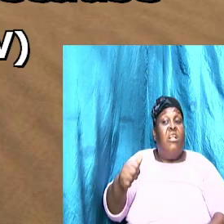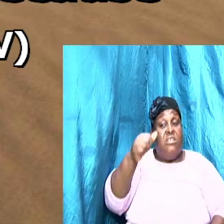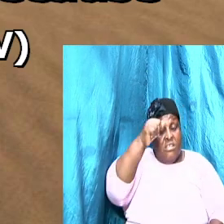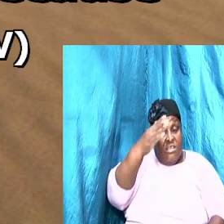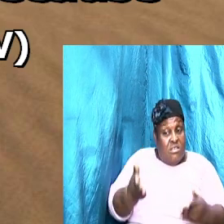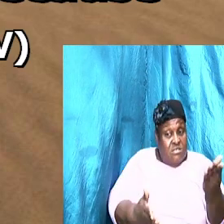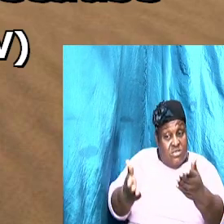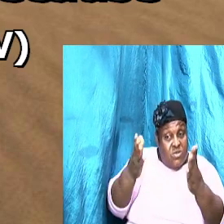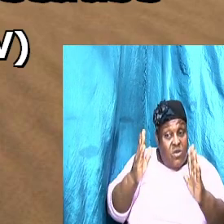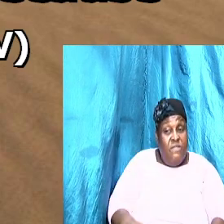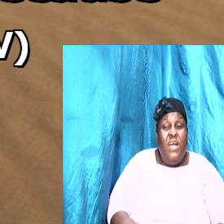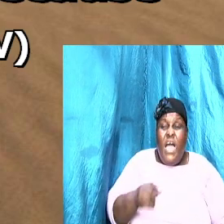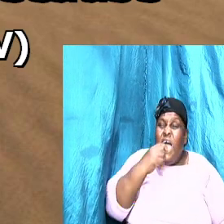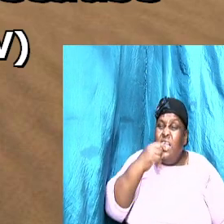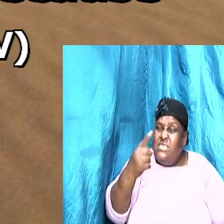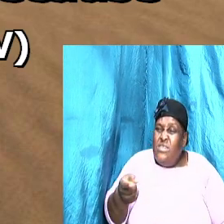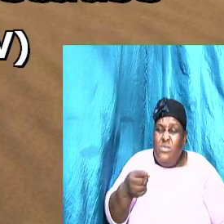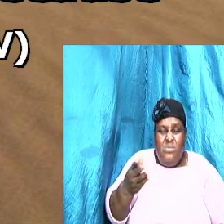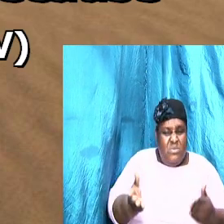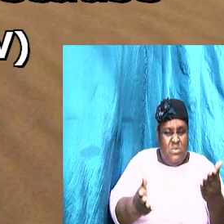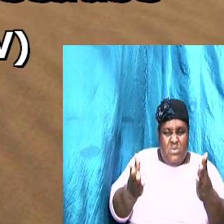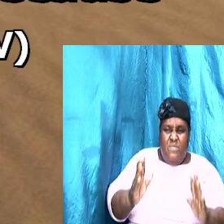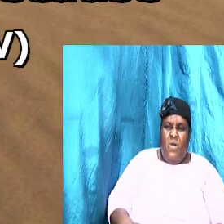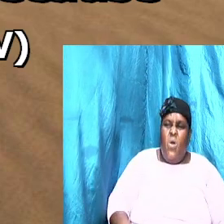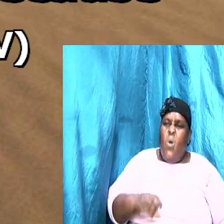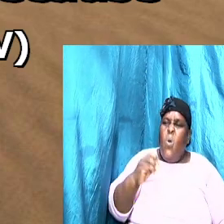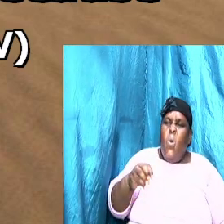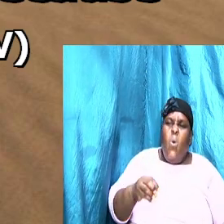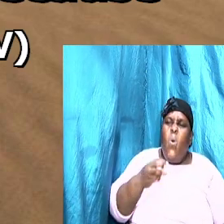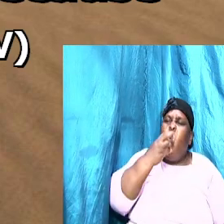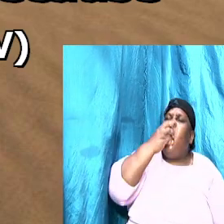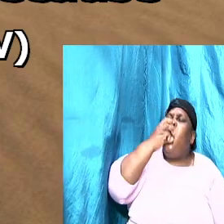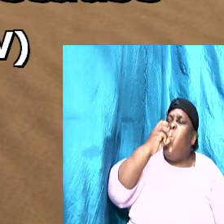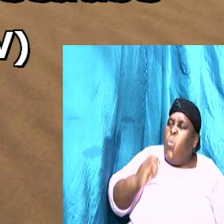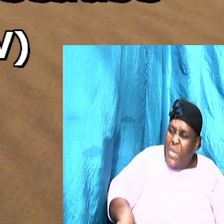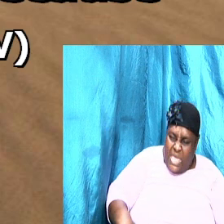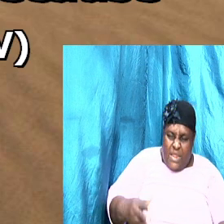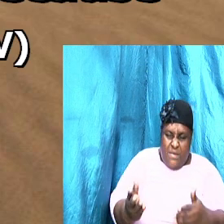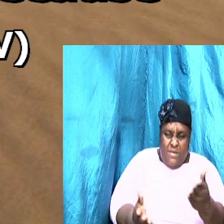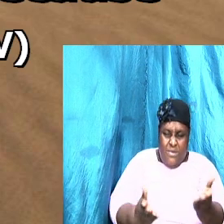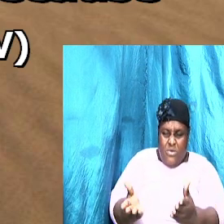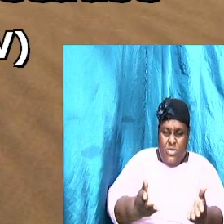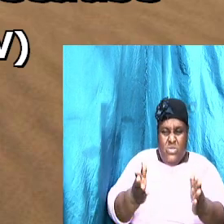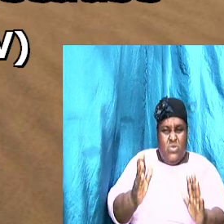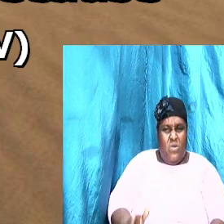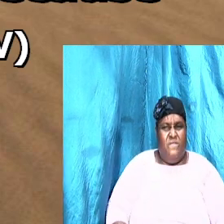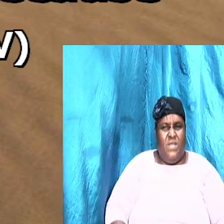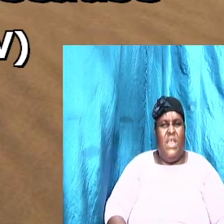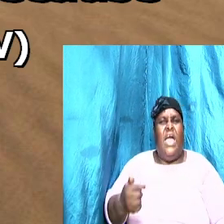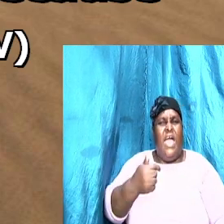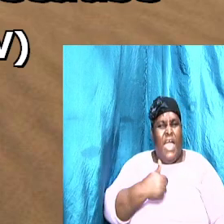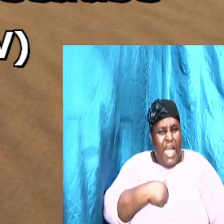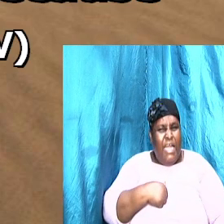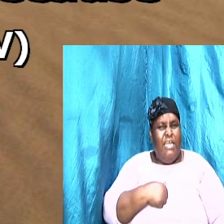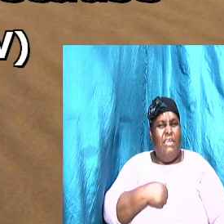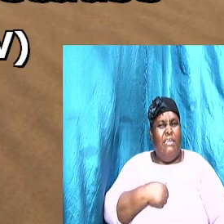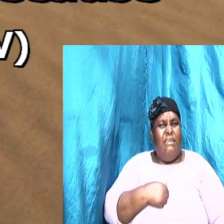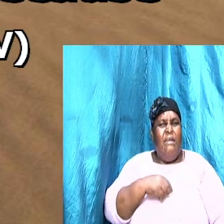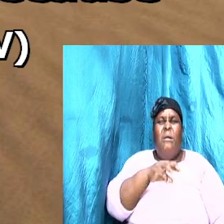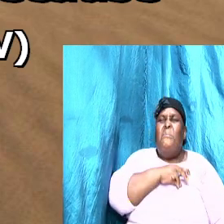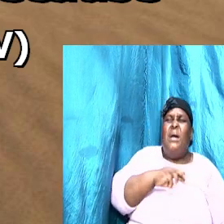called him and said unto him, O thou wicked servant, I forgive thee